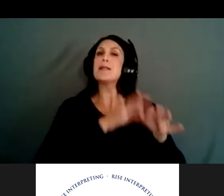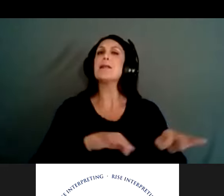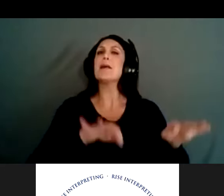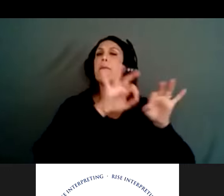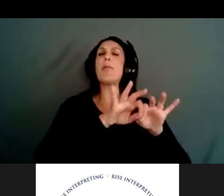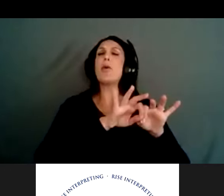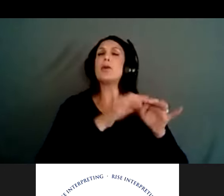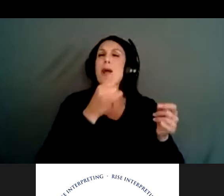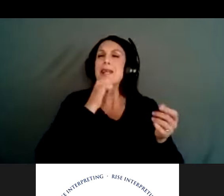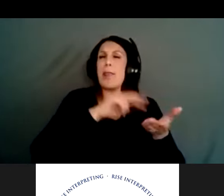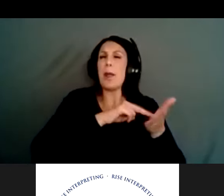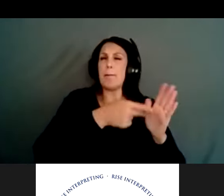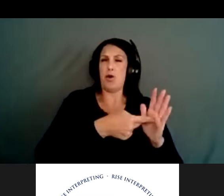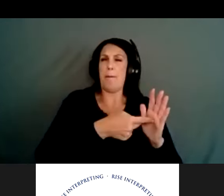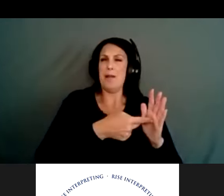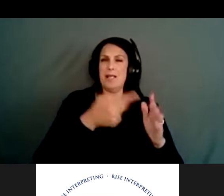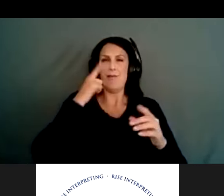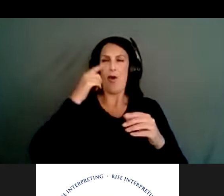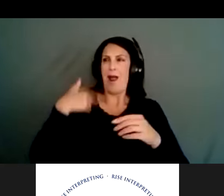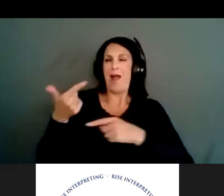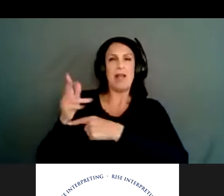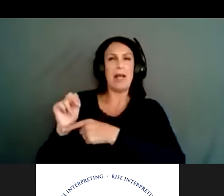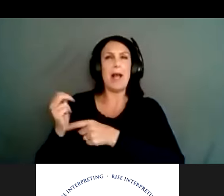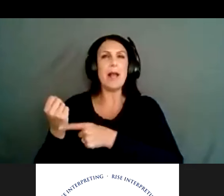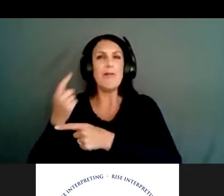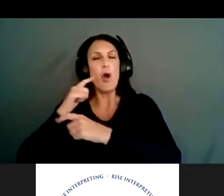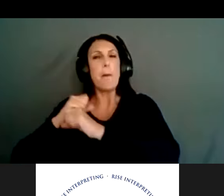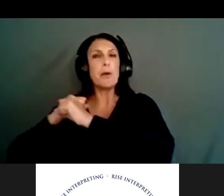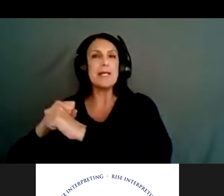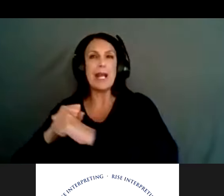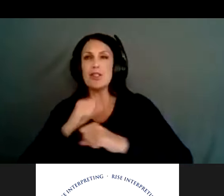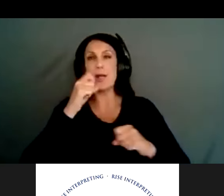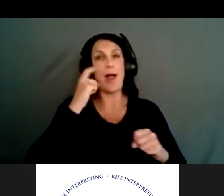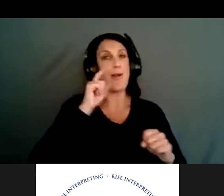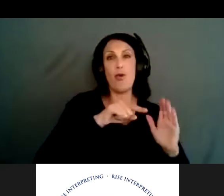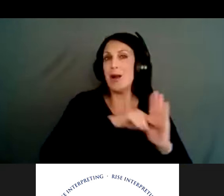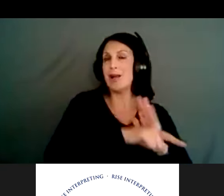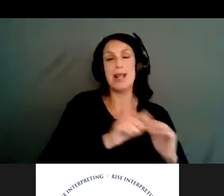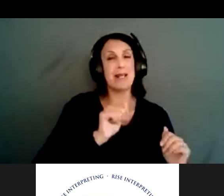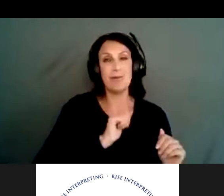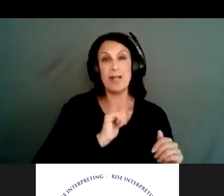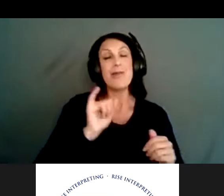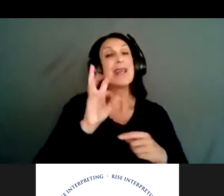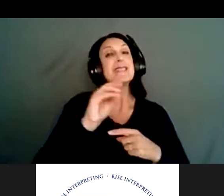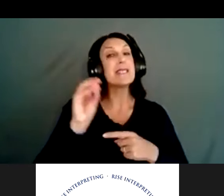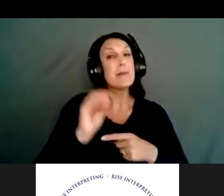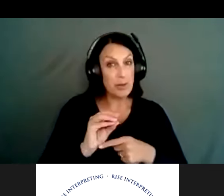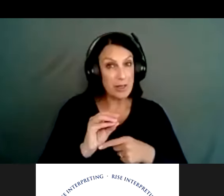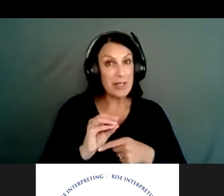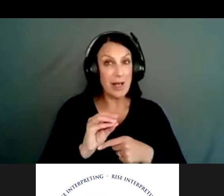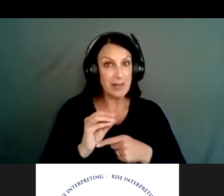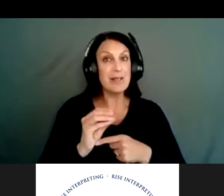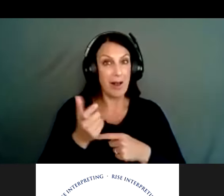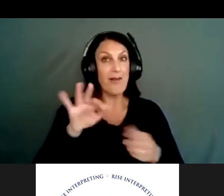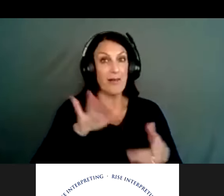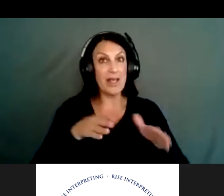if we could reduce suicide deaths, knowing that suicide firearm deaths, knowing that they represent 60% of the overall firearm deaths in our country,